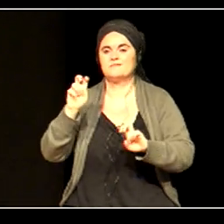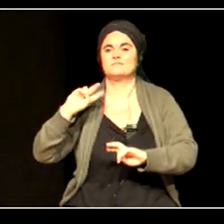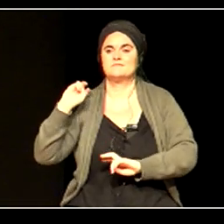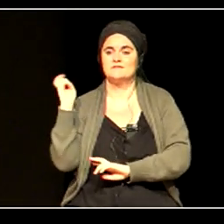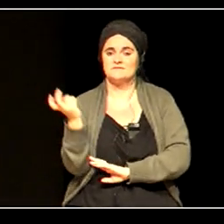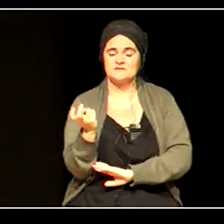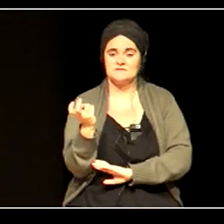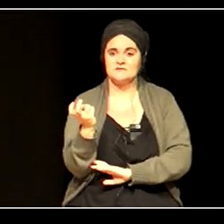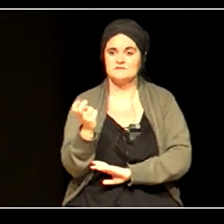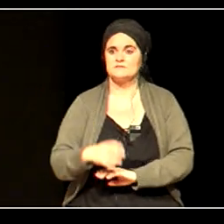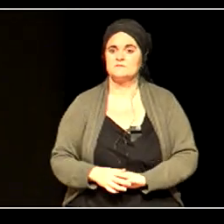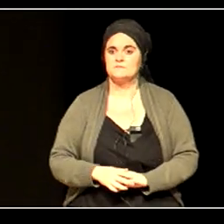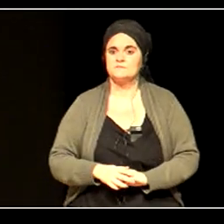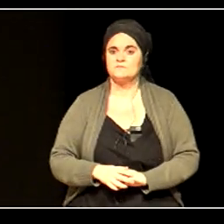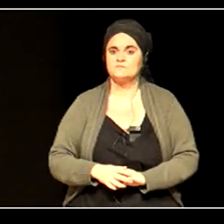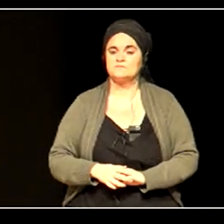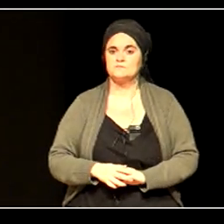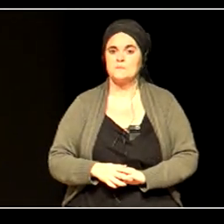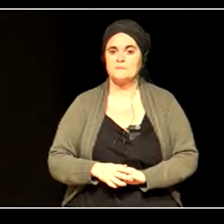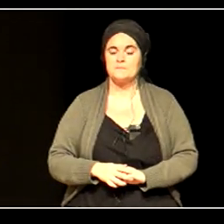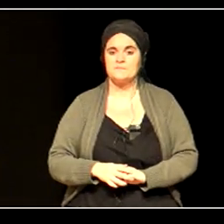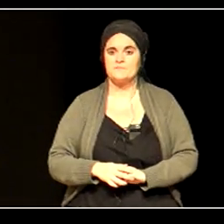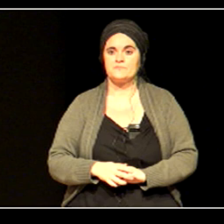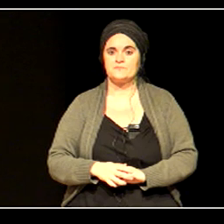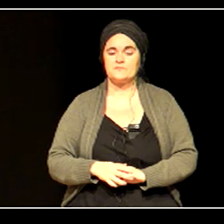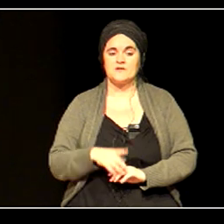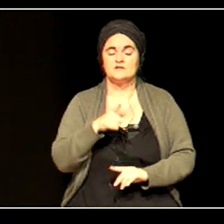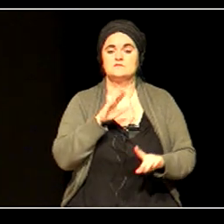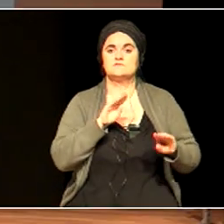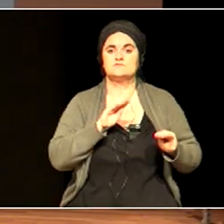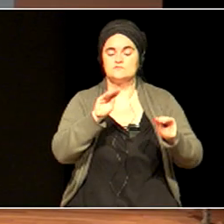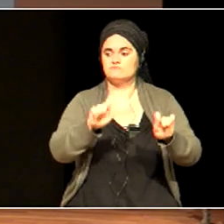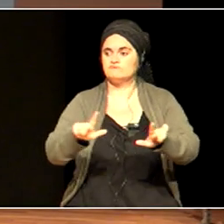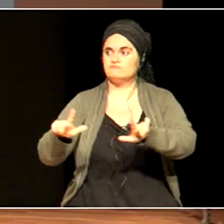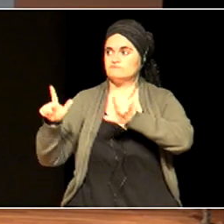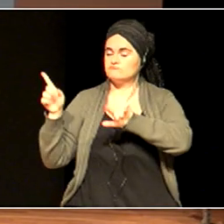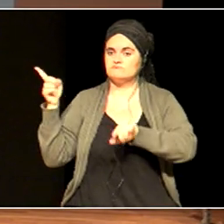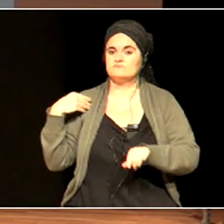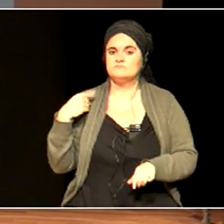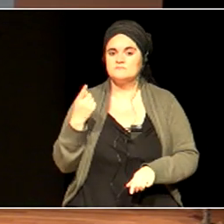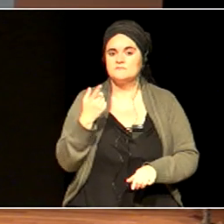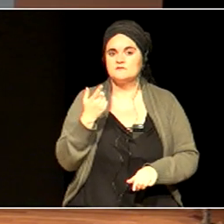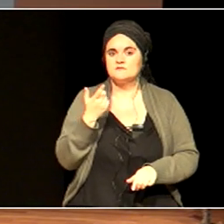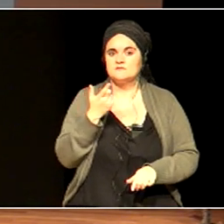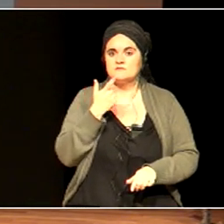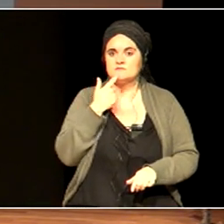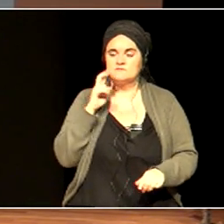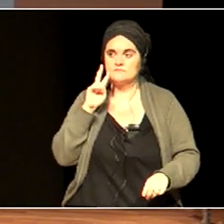And in her slide, she represents the issue of diversity in this way.